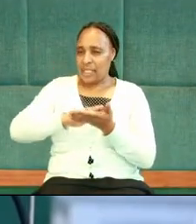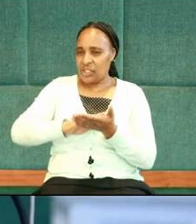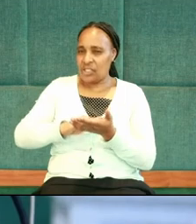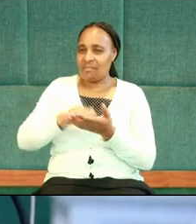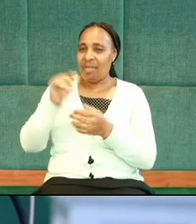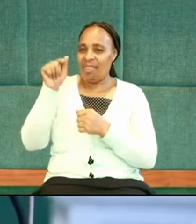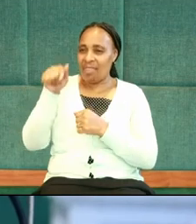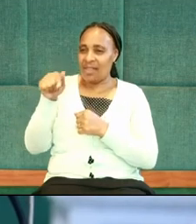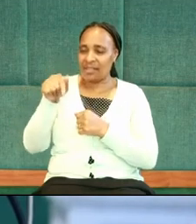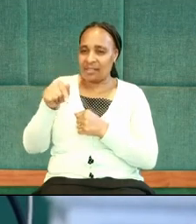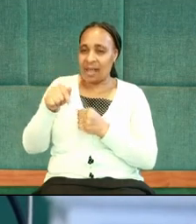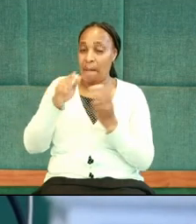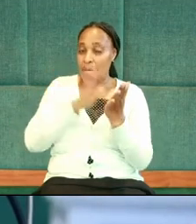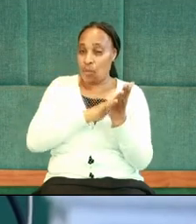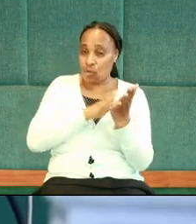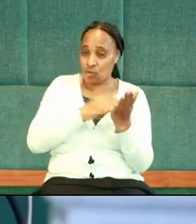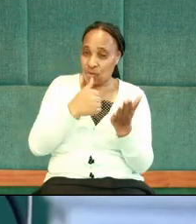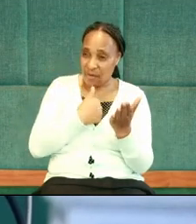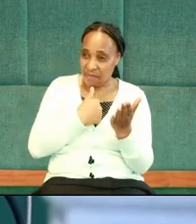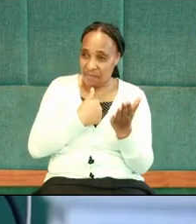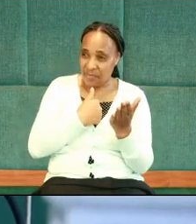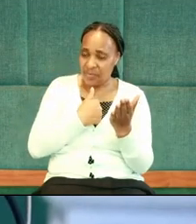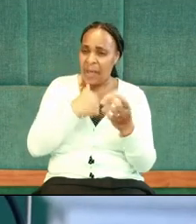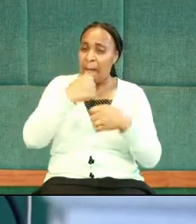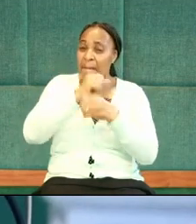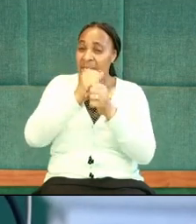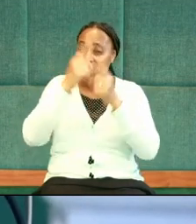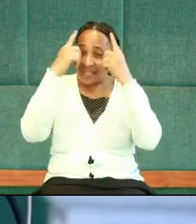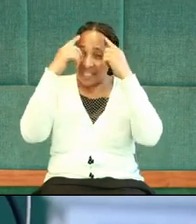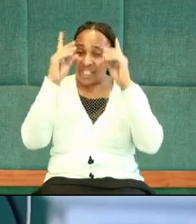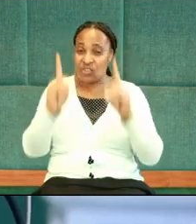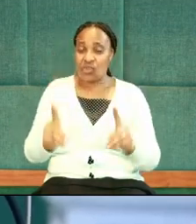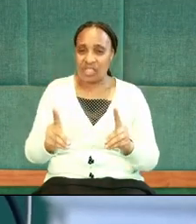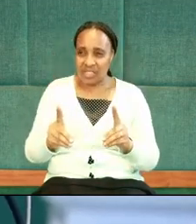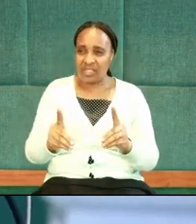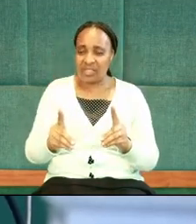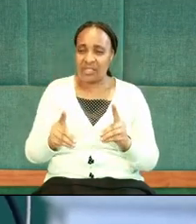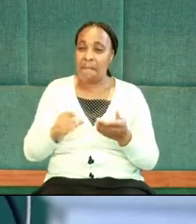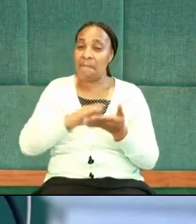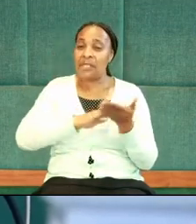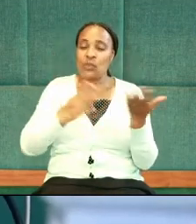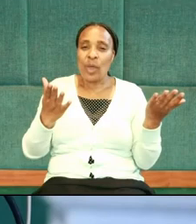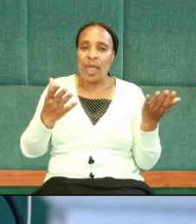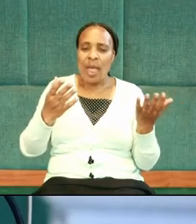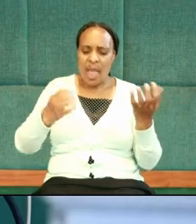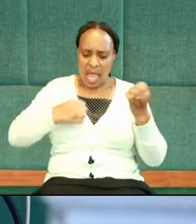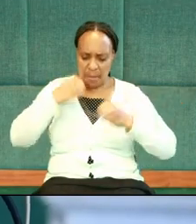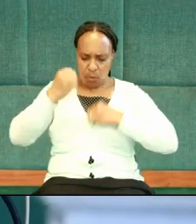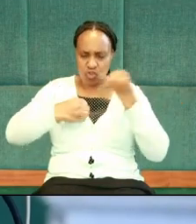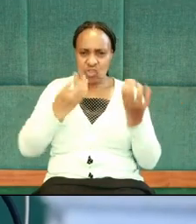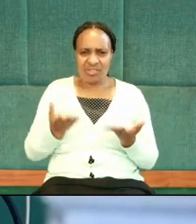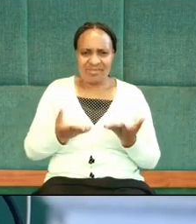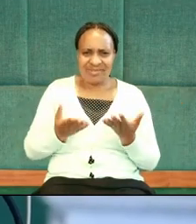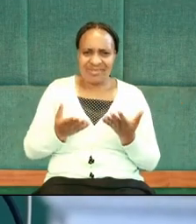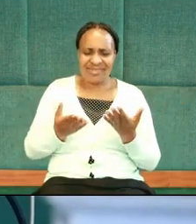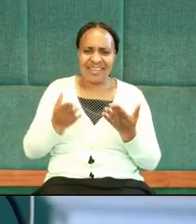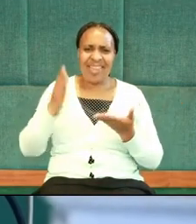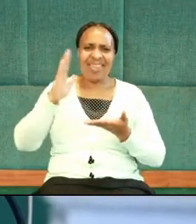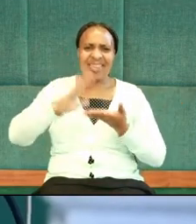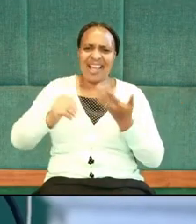there was a proposal that making decisions must be based on emotions rather than intellect,